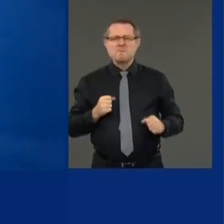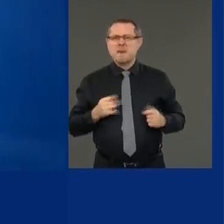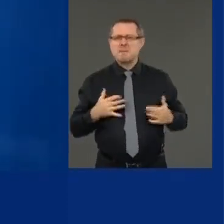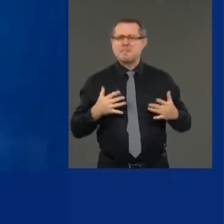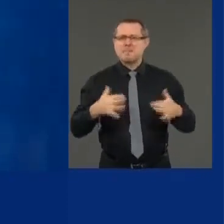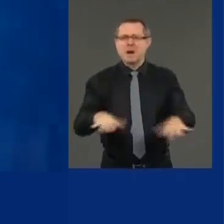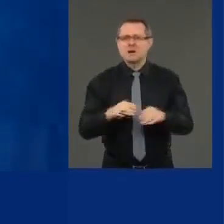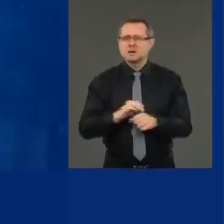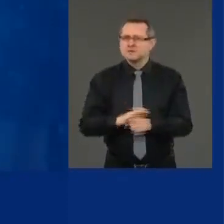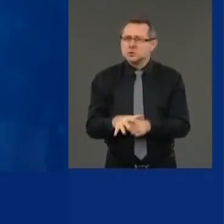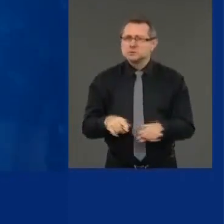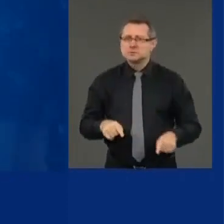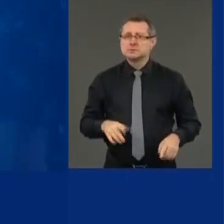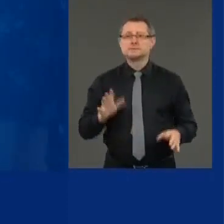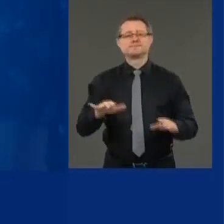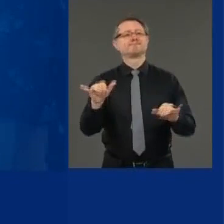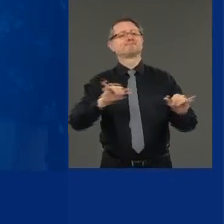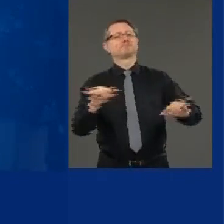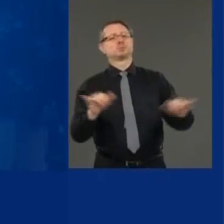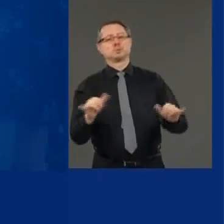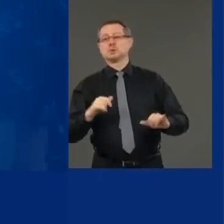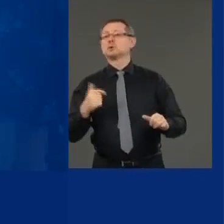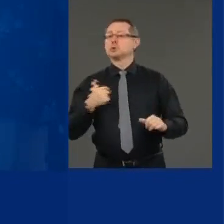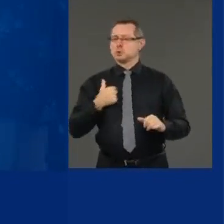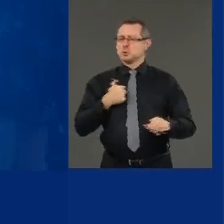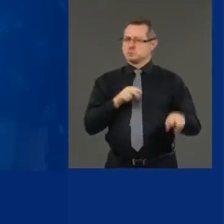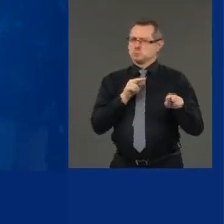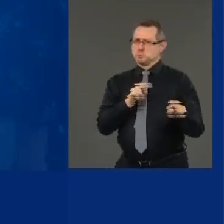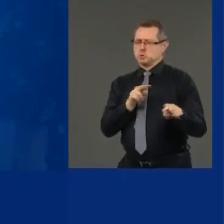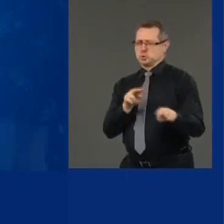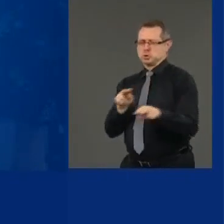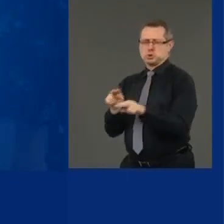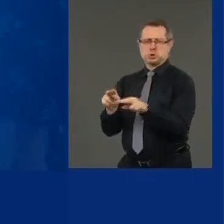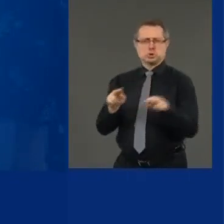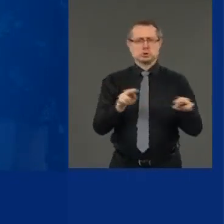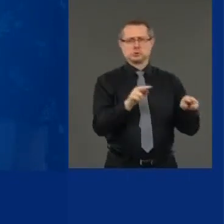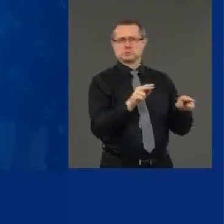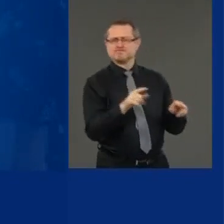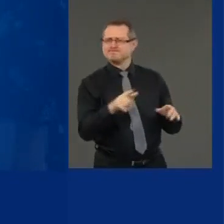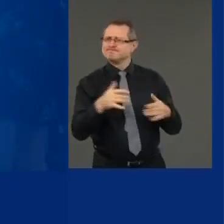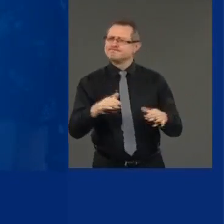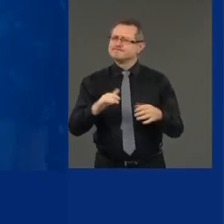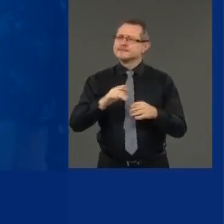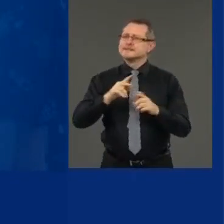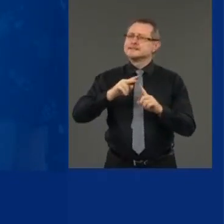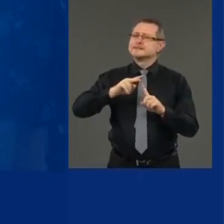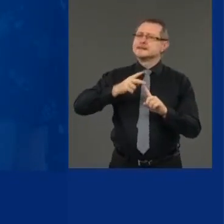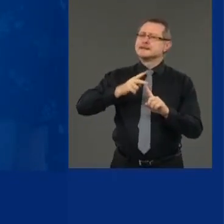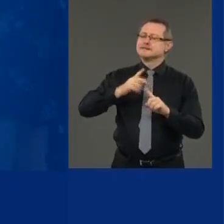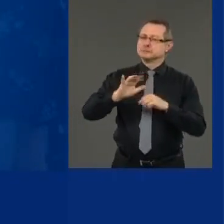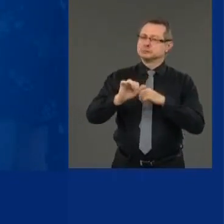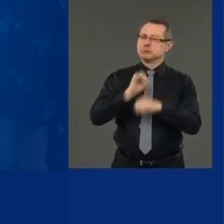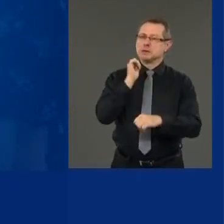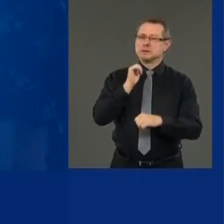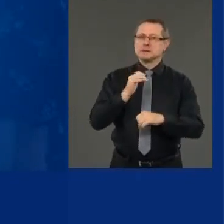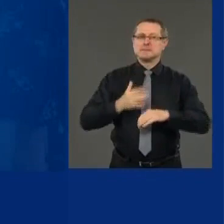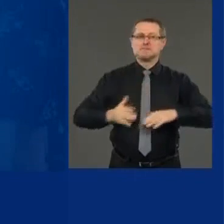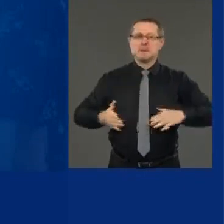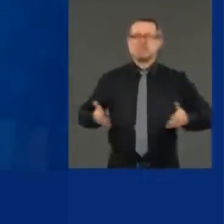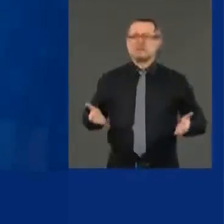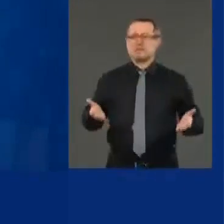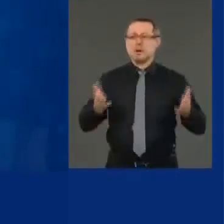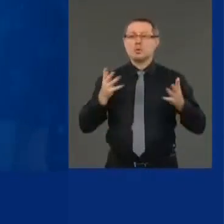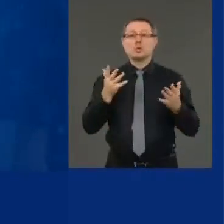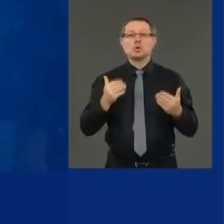Also, we're monitoring a second threat, which is the rising COVID rates among younger